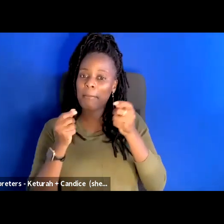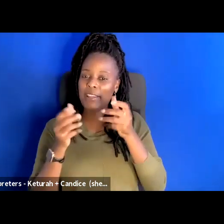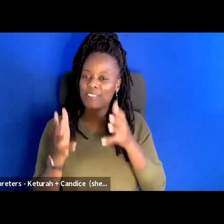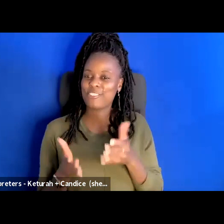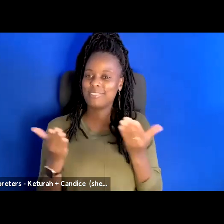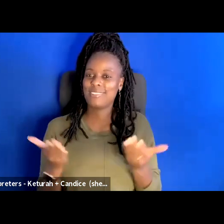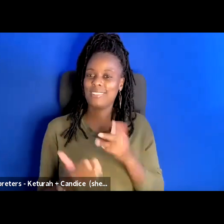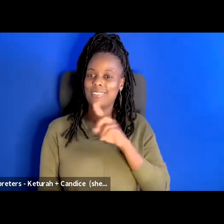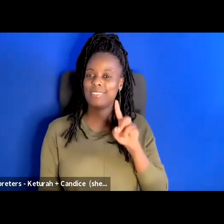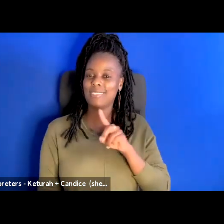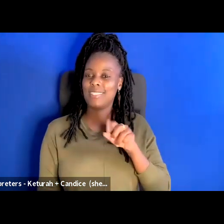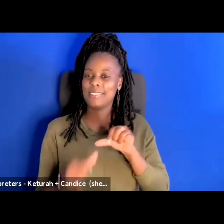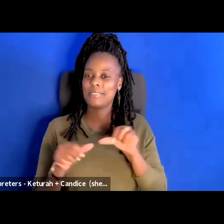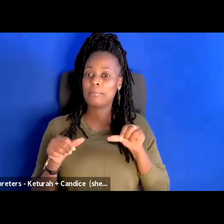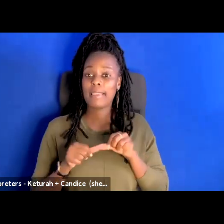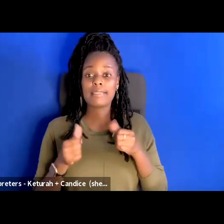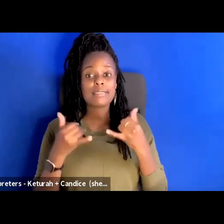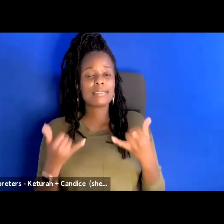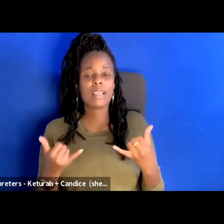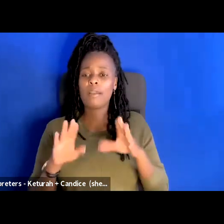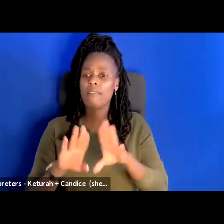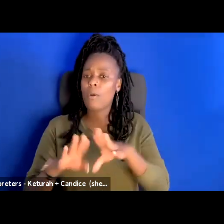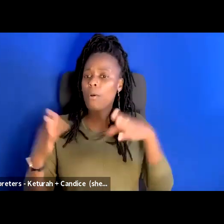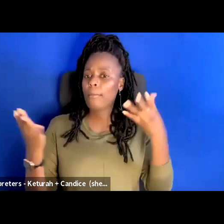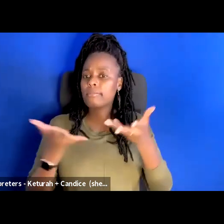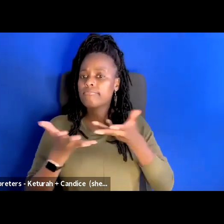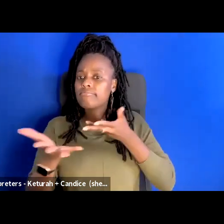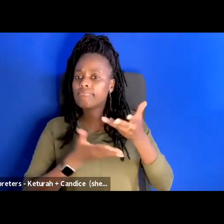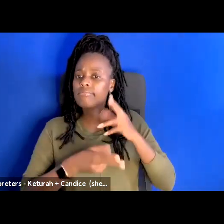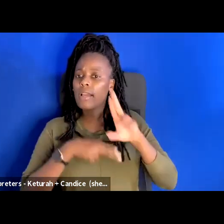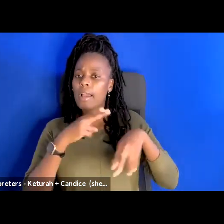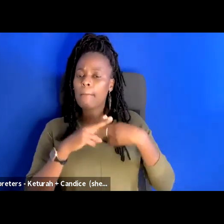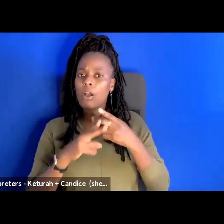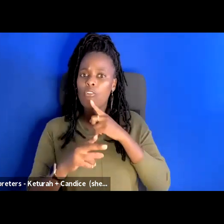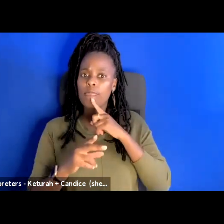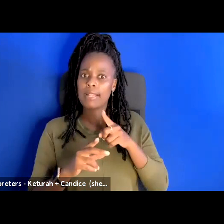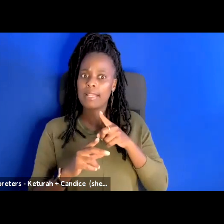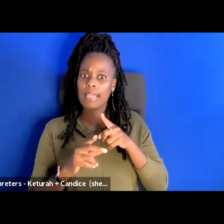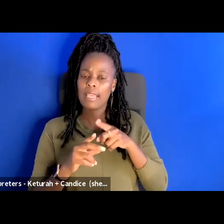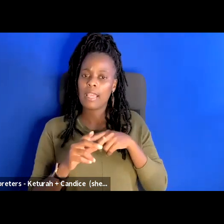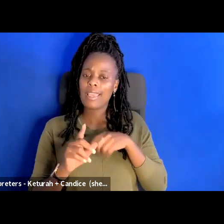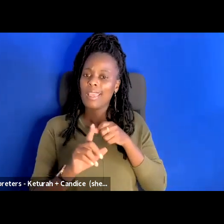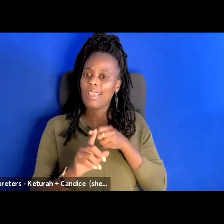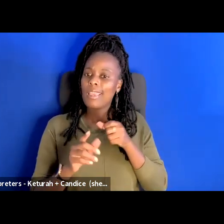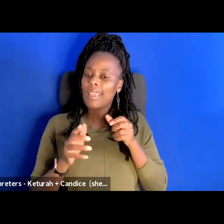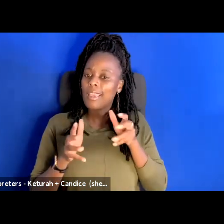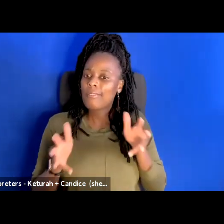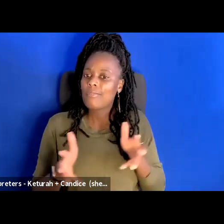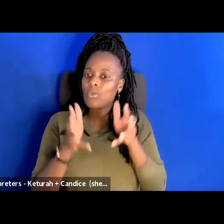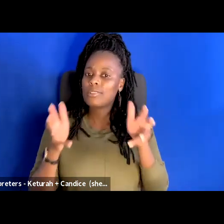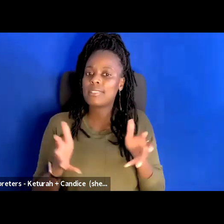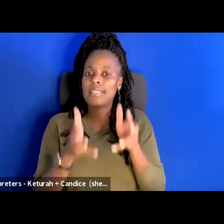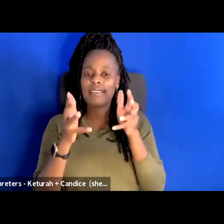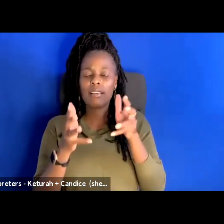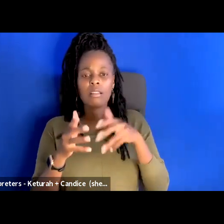open conversation about enforcing the culture and standards in our spaces as we begin the process of returning to